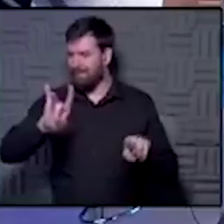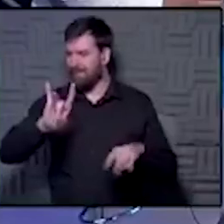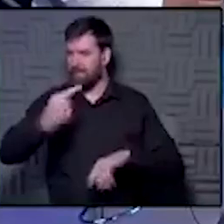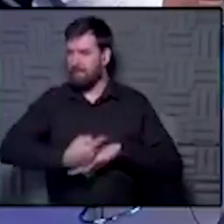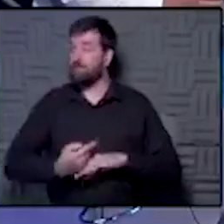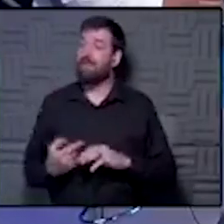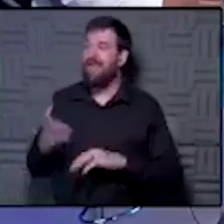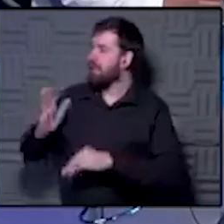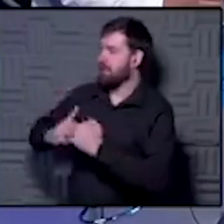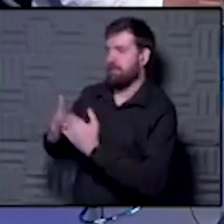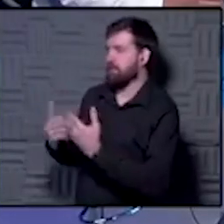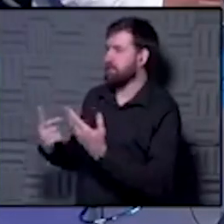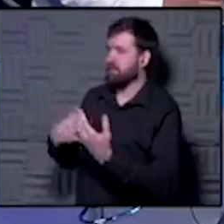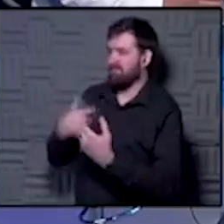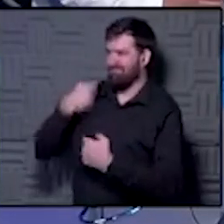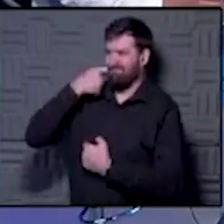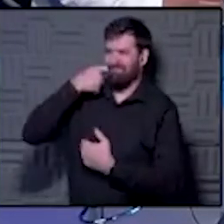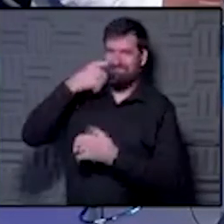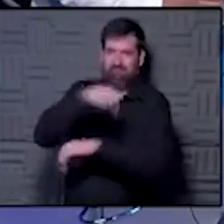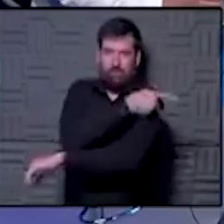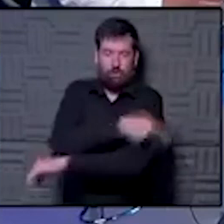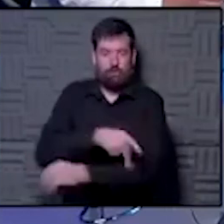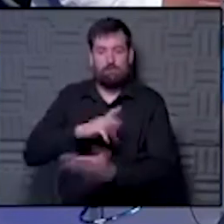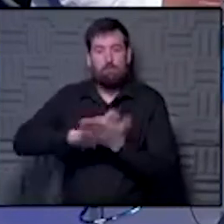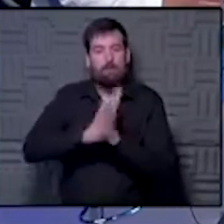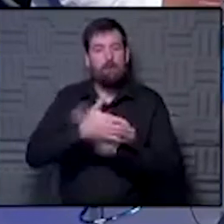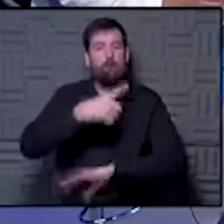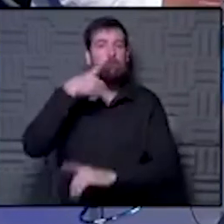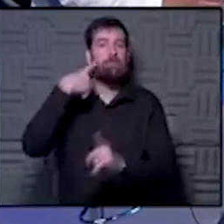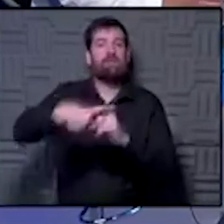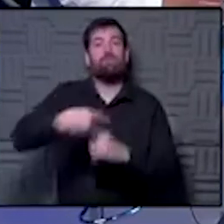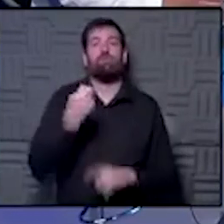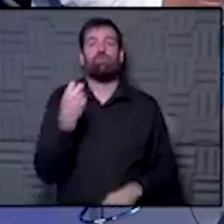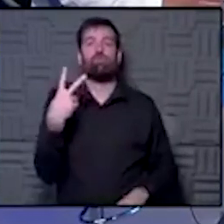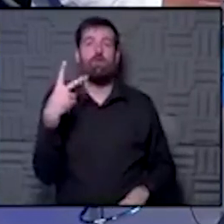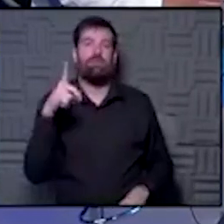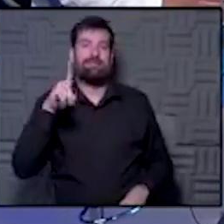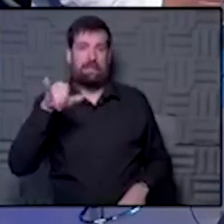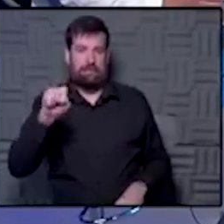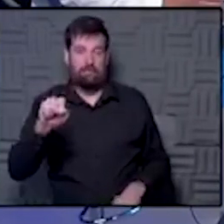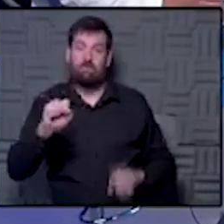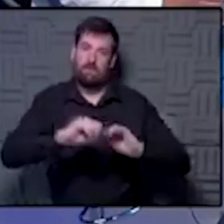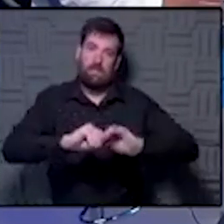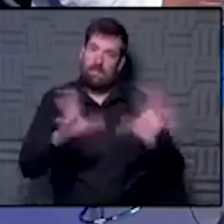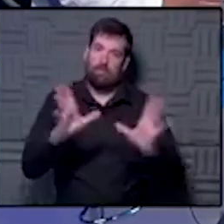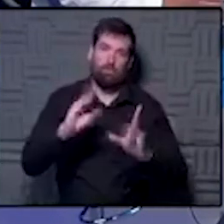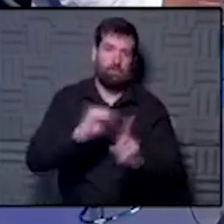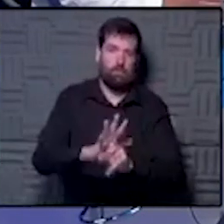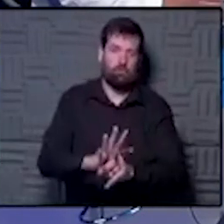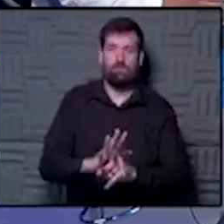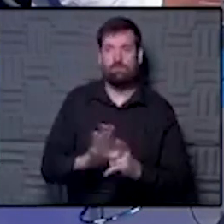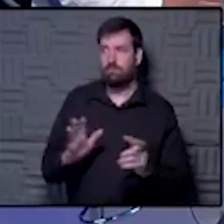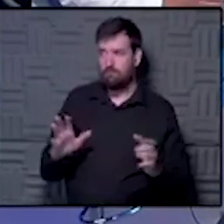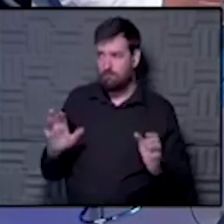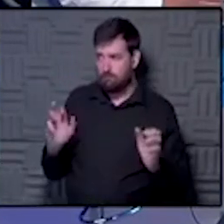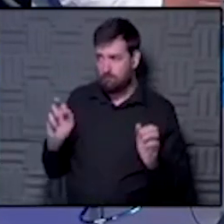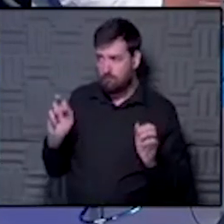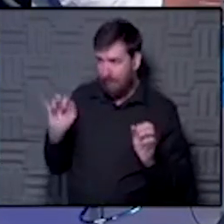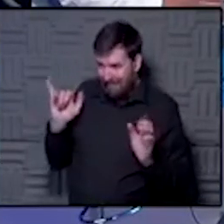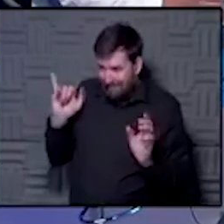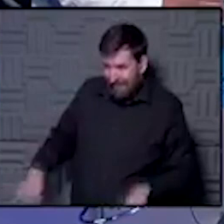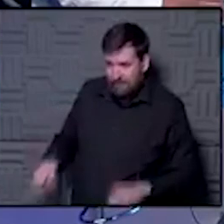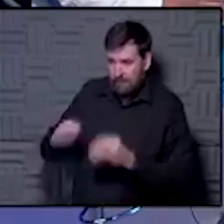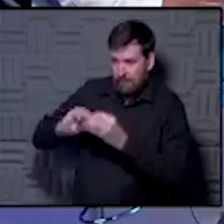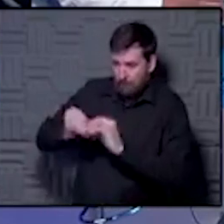really, we know. I I just had a patient who became positive at 12 days after their exposure. was a pretty clear exposure, which is, okay, well, that's what the